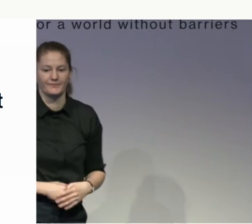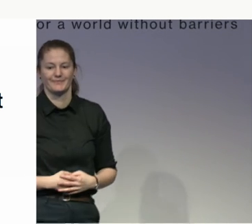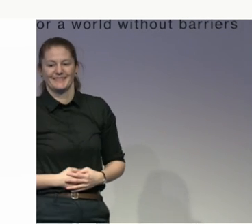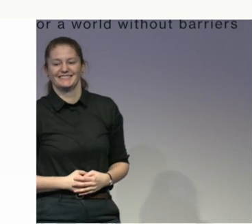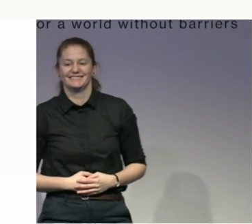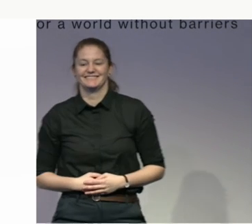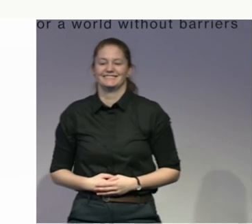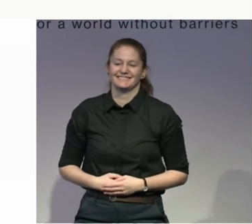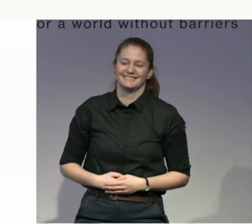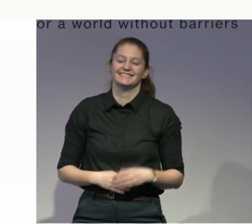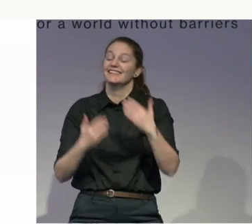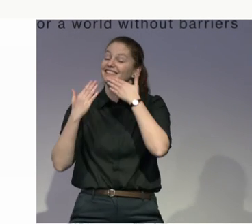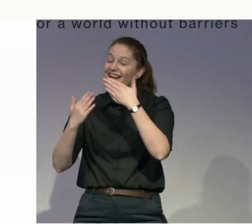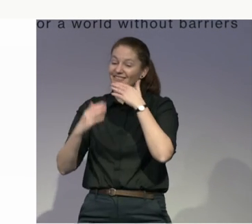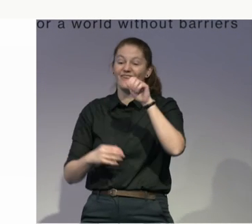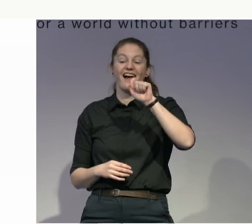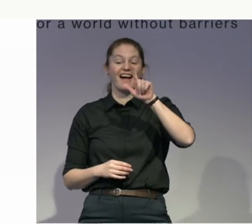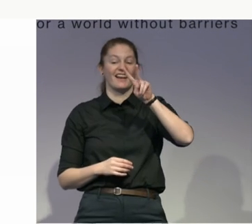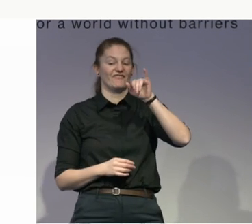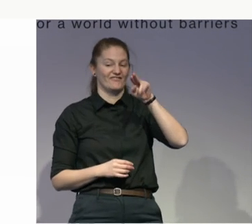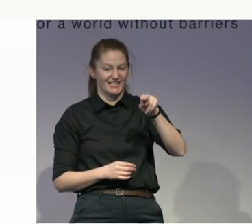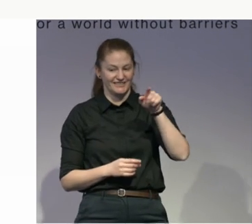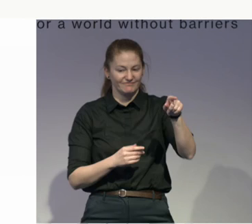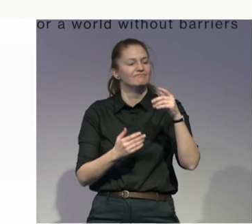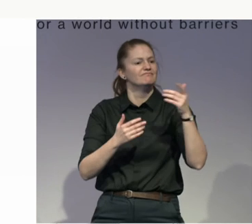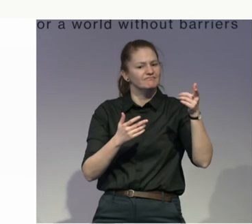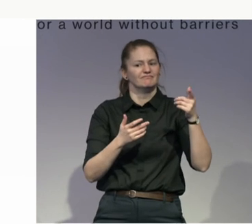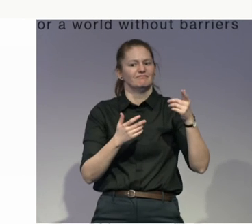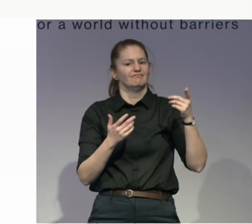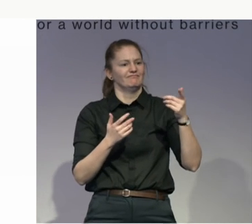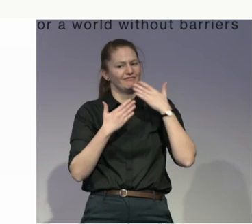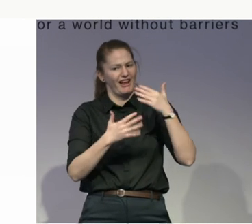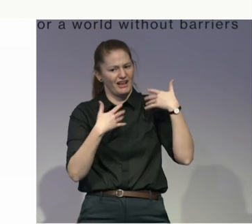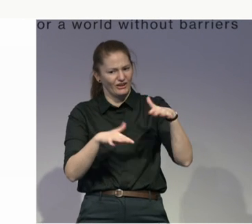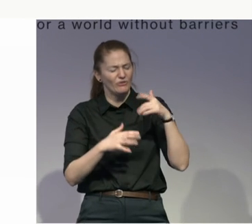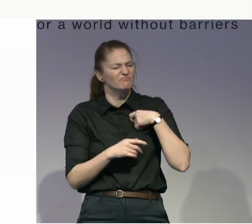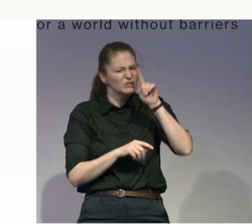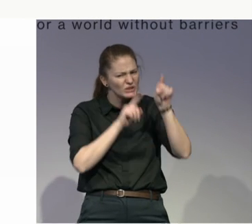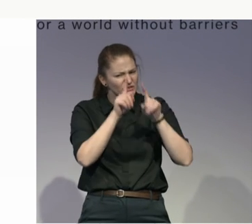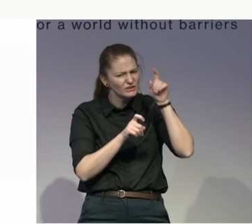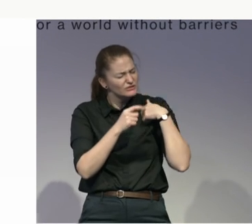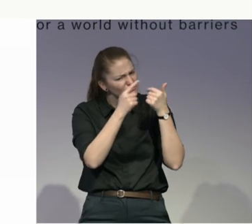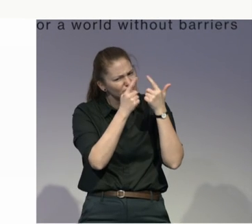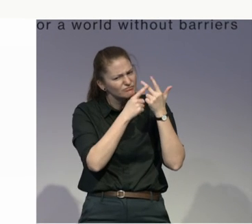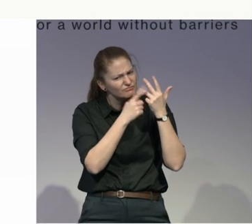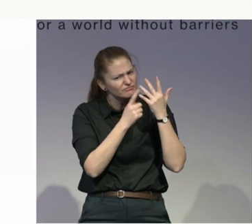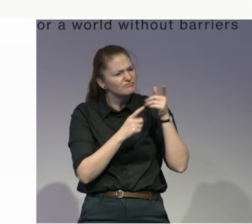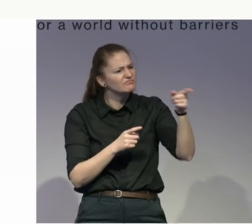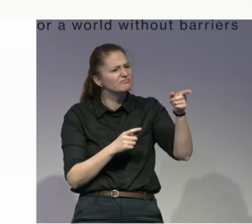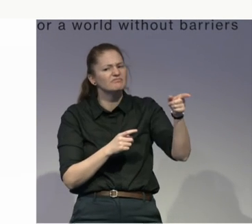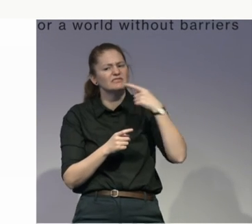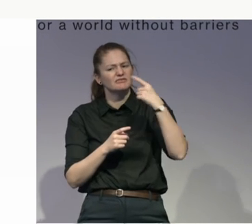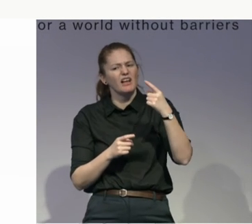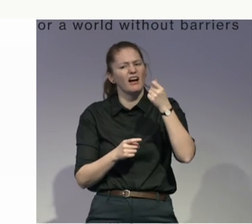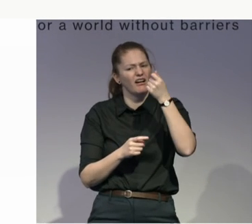challenge regarding funding and outreach and training. From what I gathered from your presentation, you're serving all disabilities,